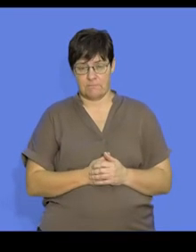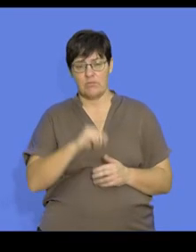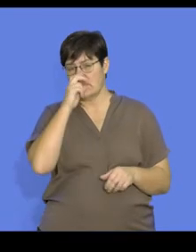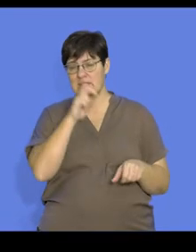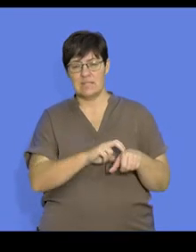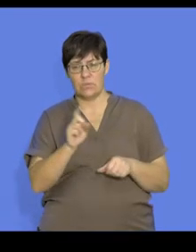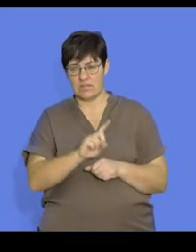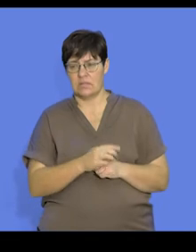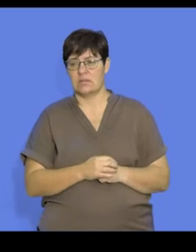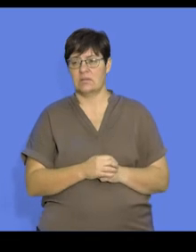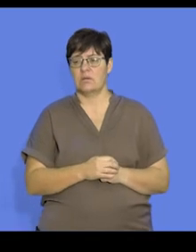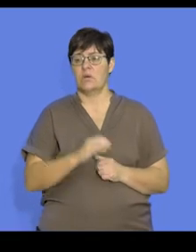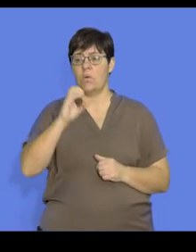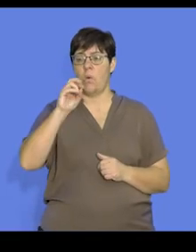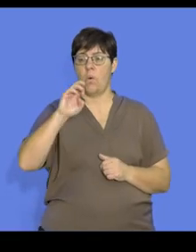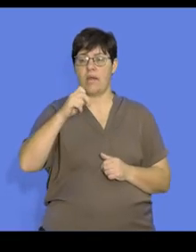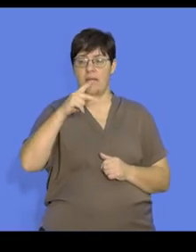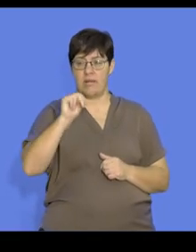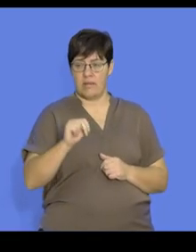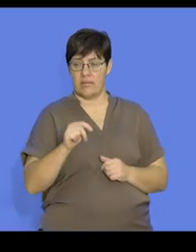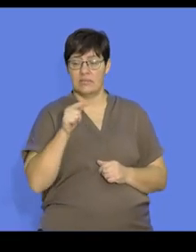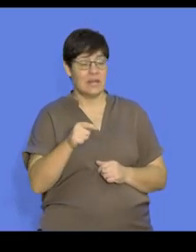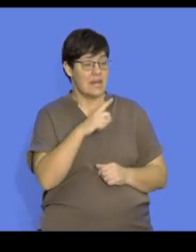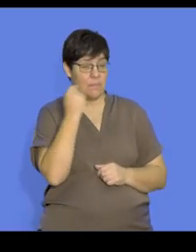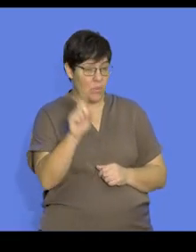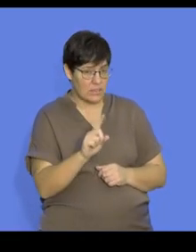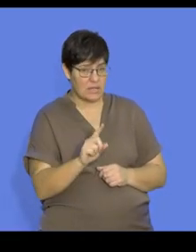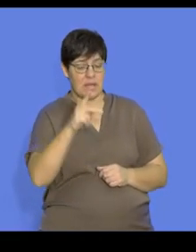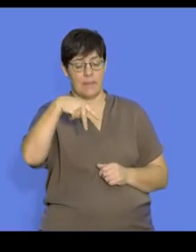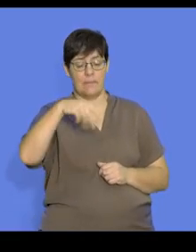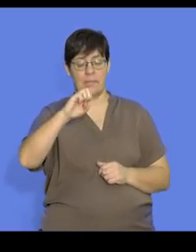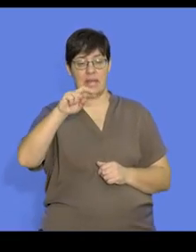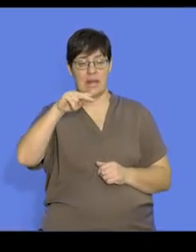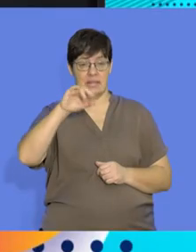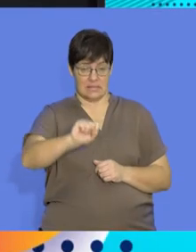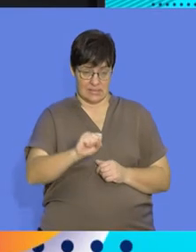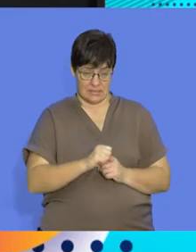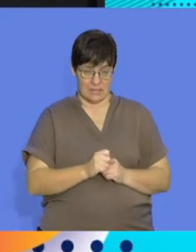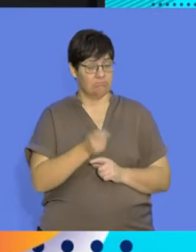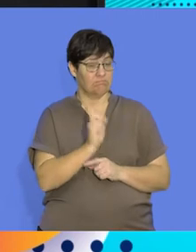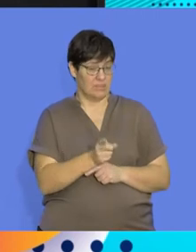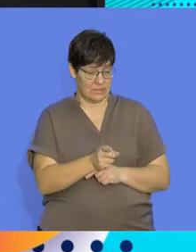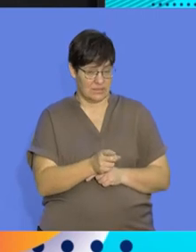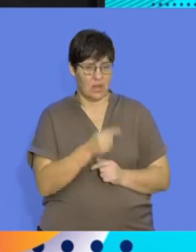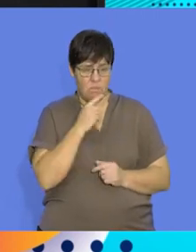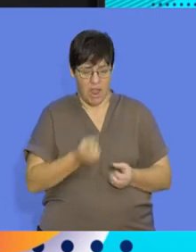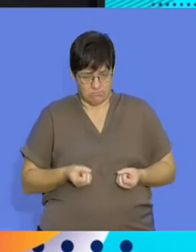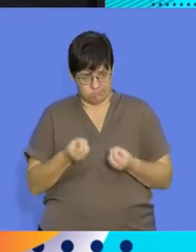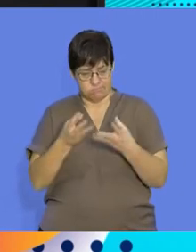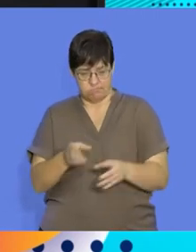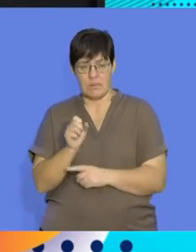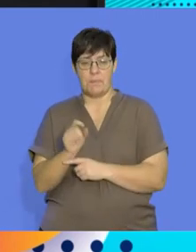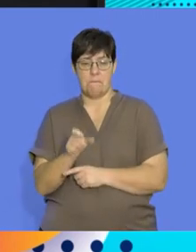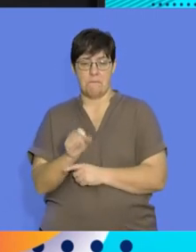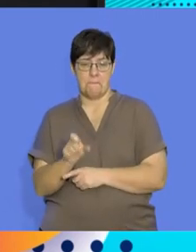what we call an organ and that organ is often referred to as the penis that is important in introducing the